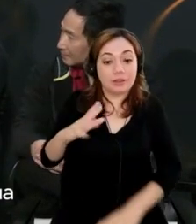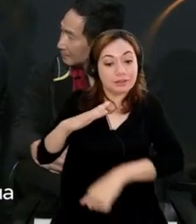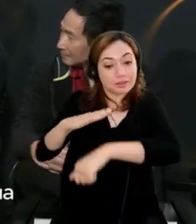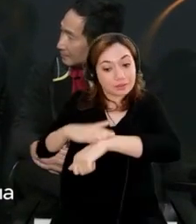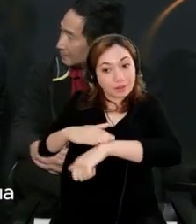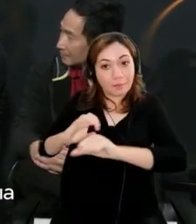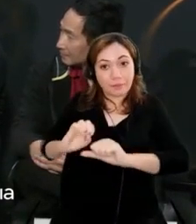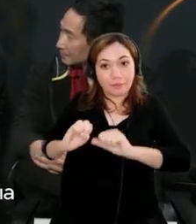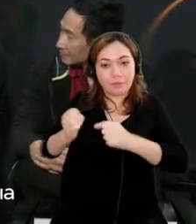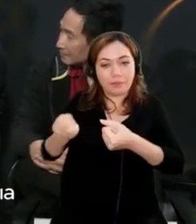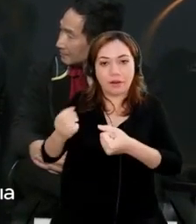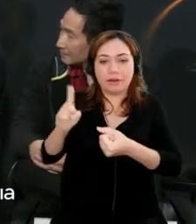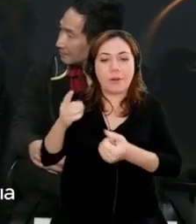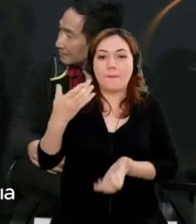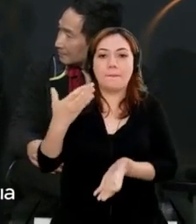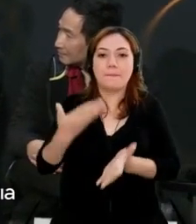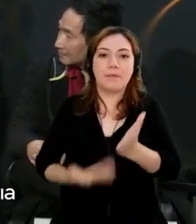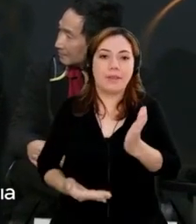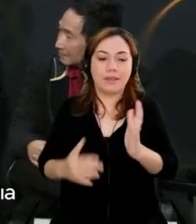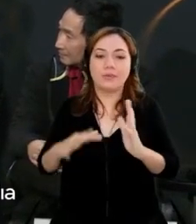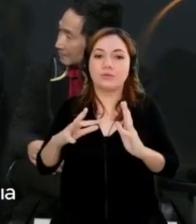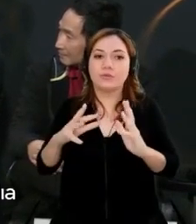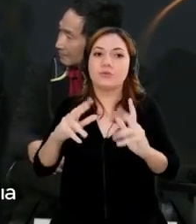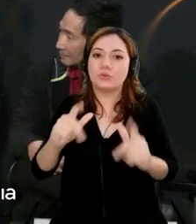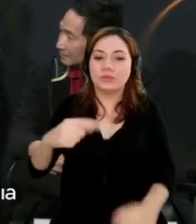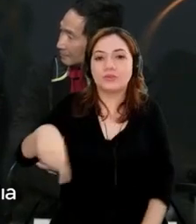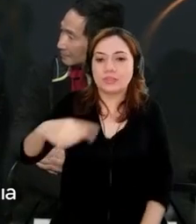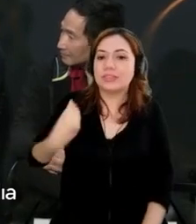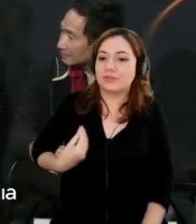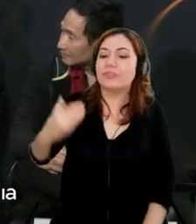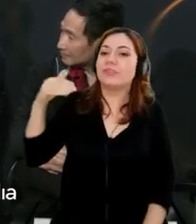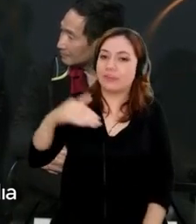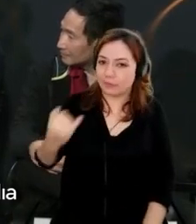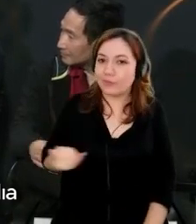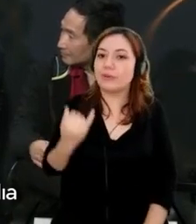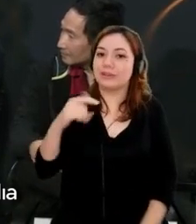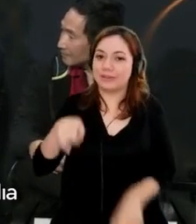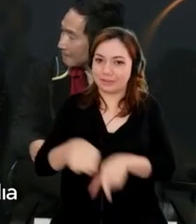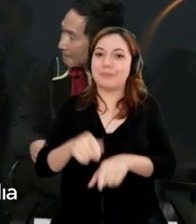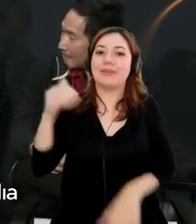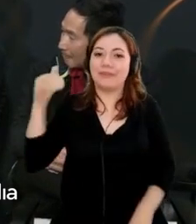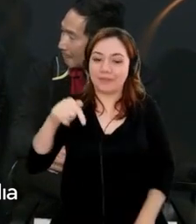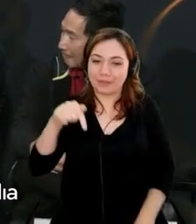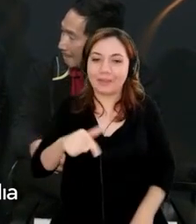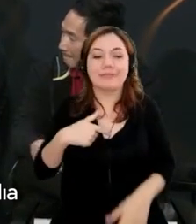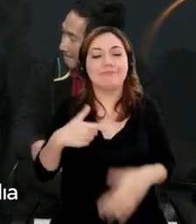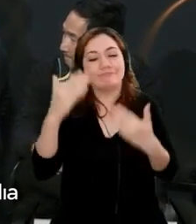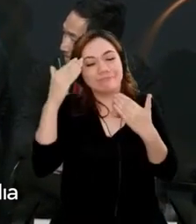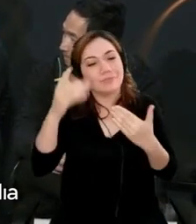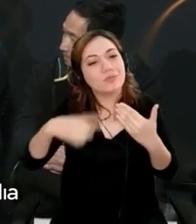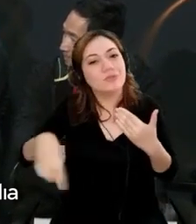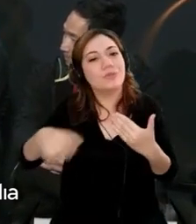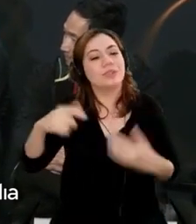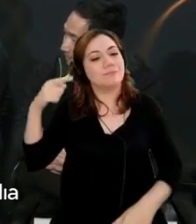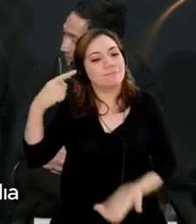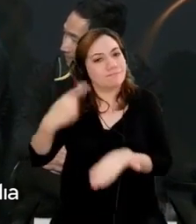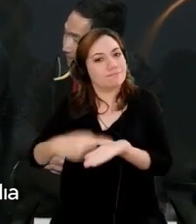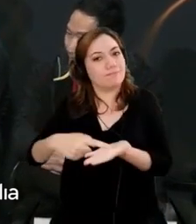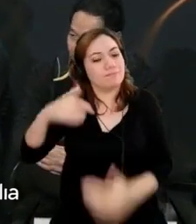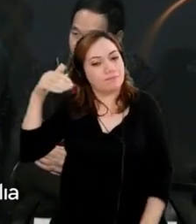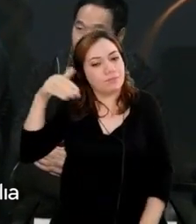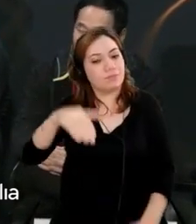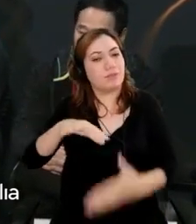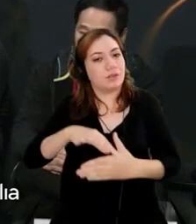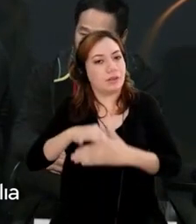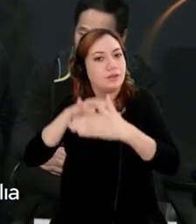wasted on everybody attending here. So I want to thank everybody for being committed to be a thought leader in this space and for joining us